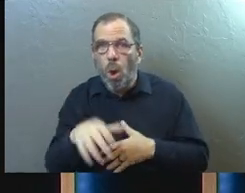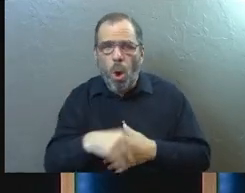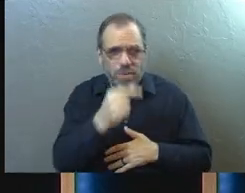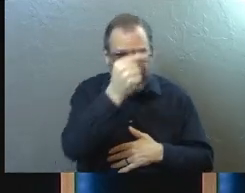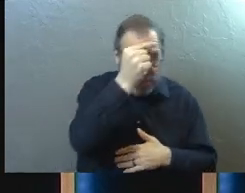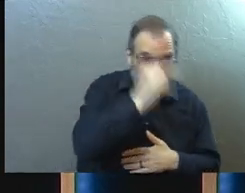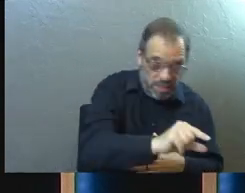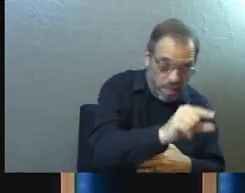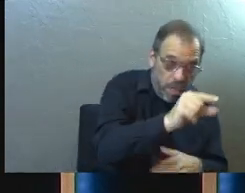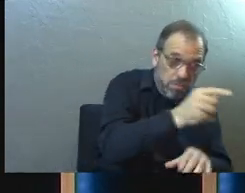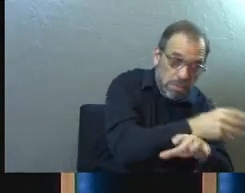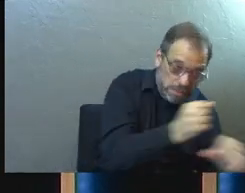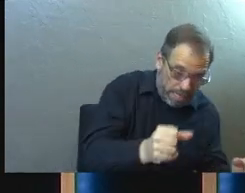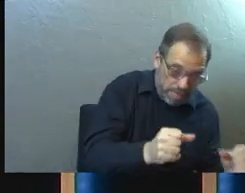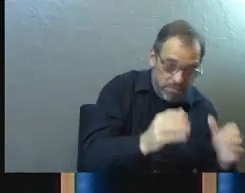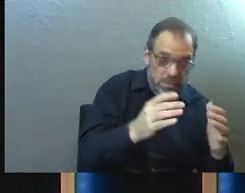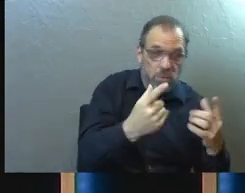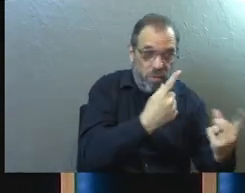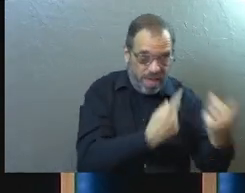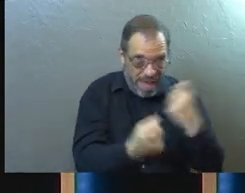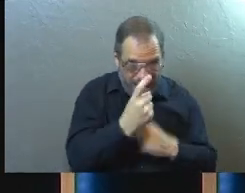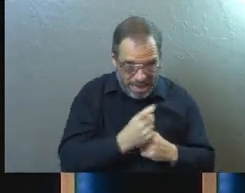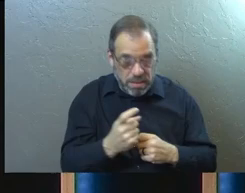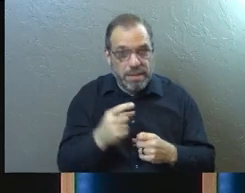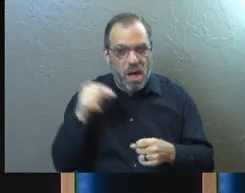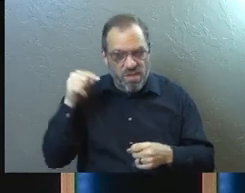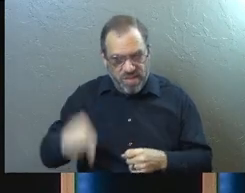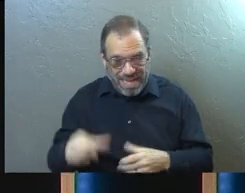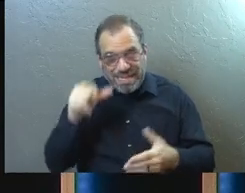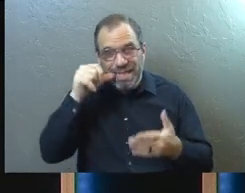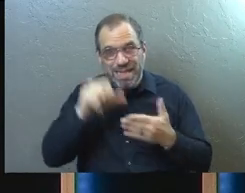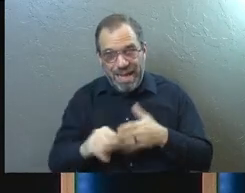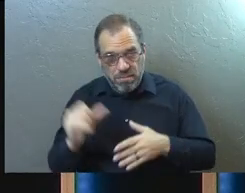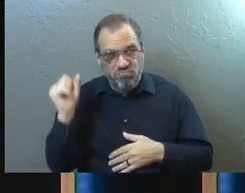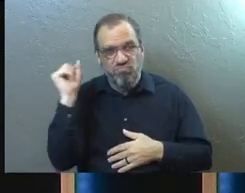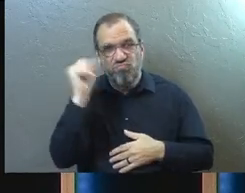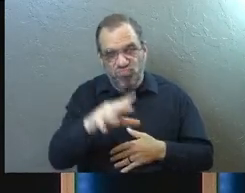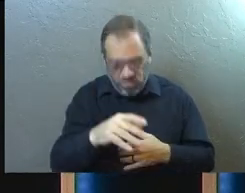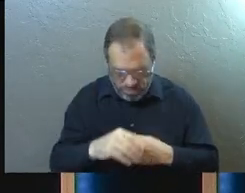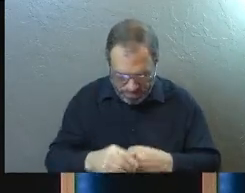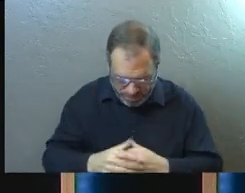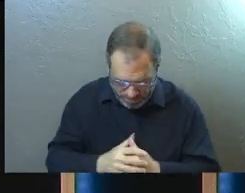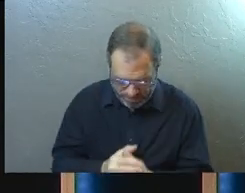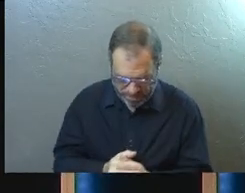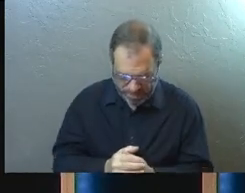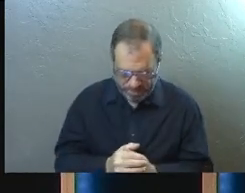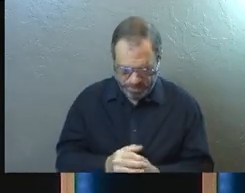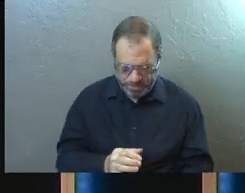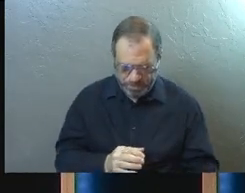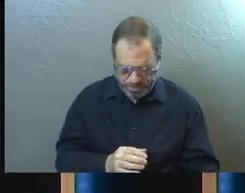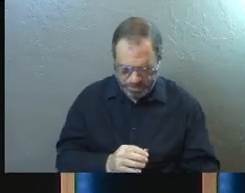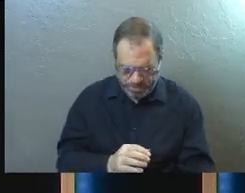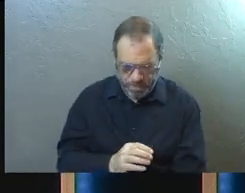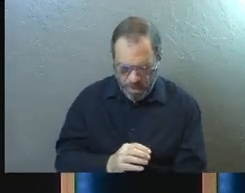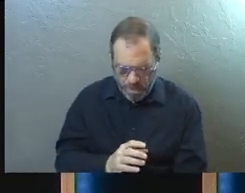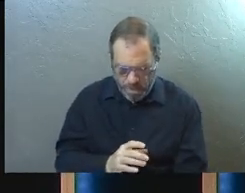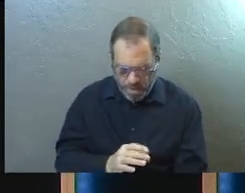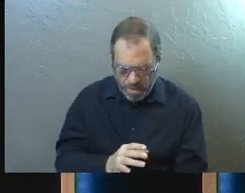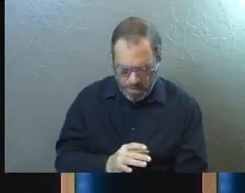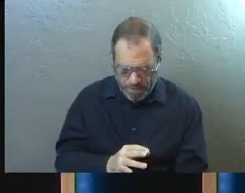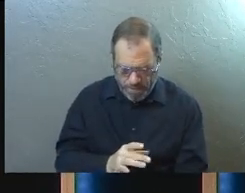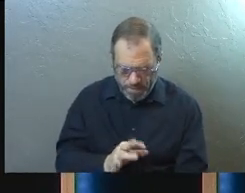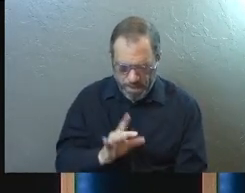all these Gentile believers that have asked these questions, and this is the official letter that they get back explaining to them what's going to happen.